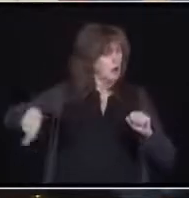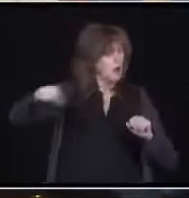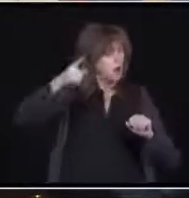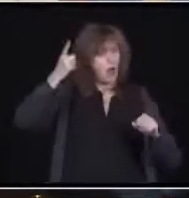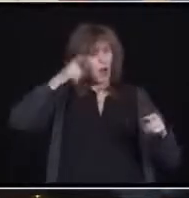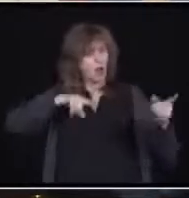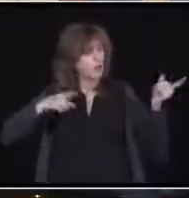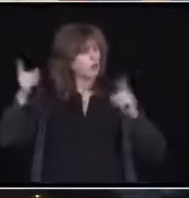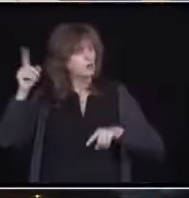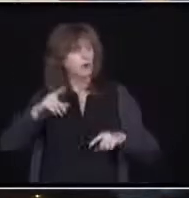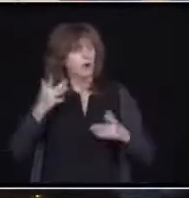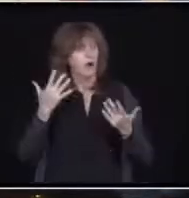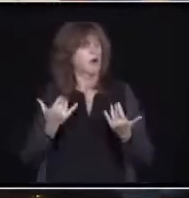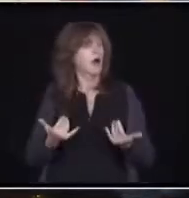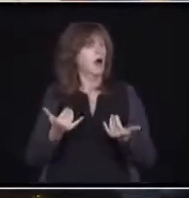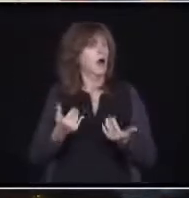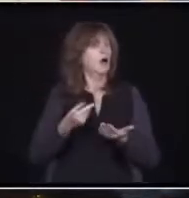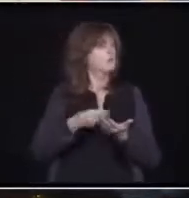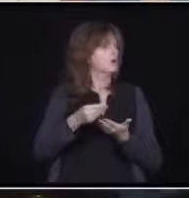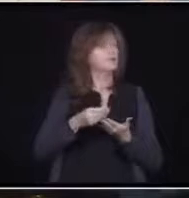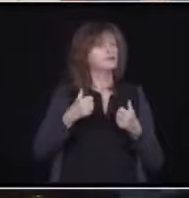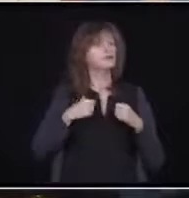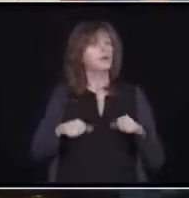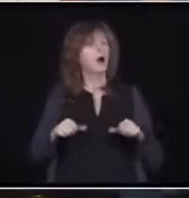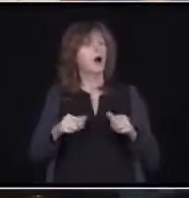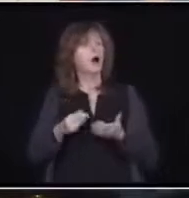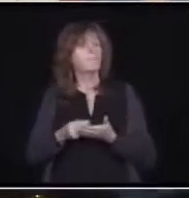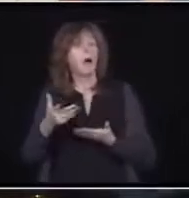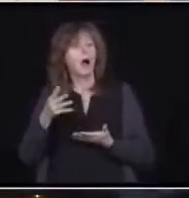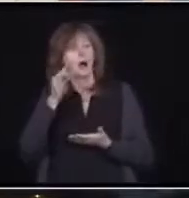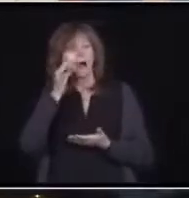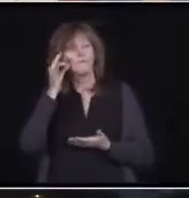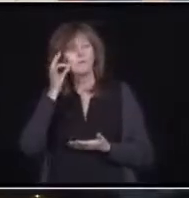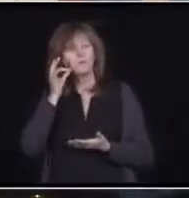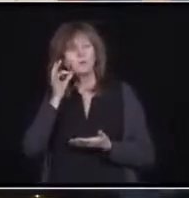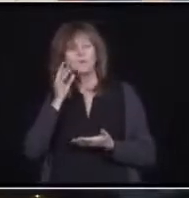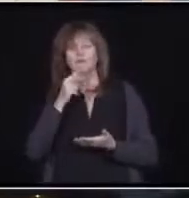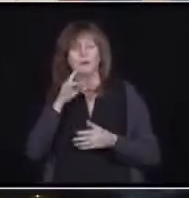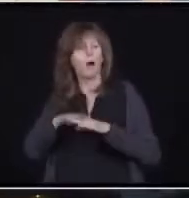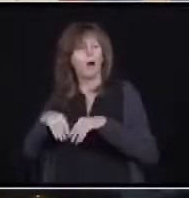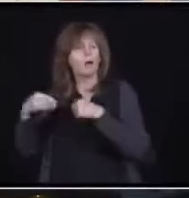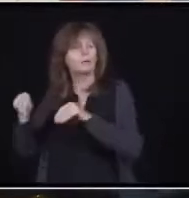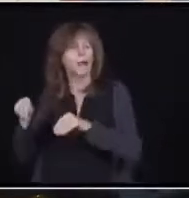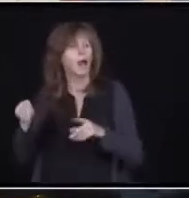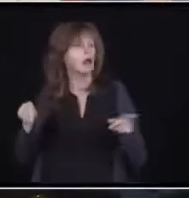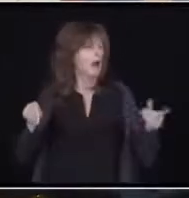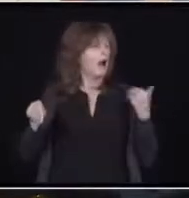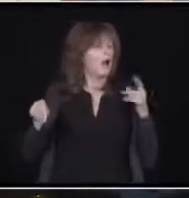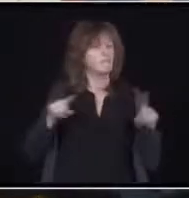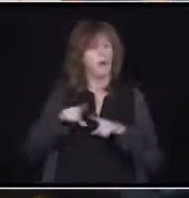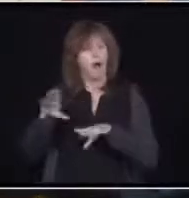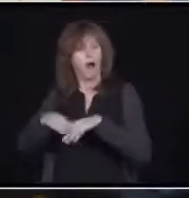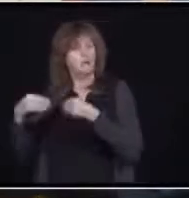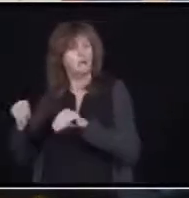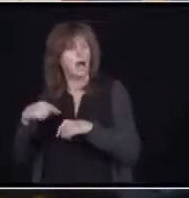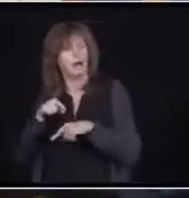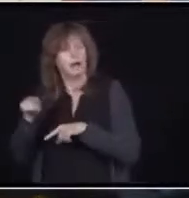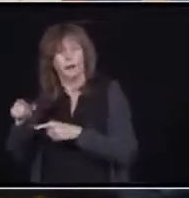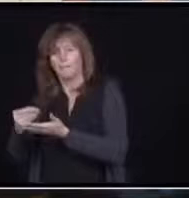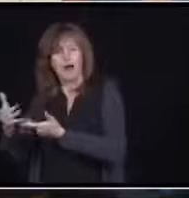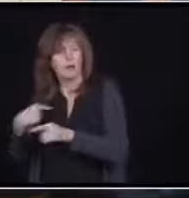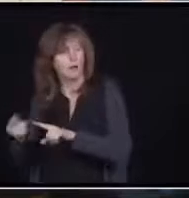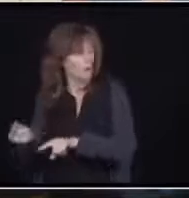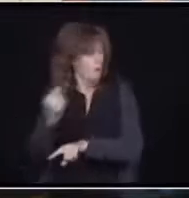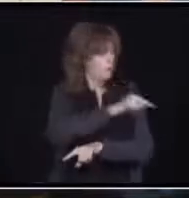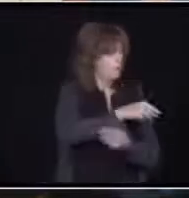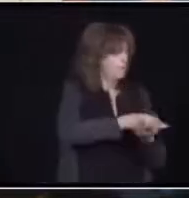store to store chasing deals on produce or meat or what have you. And as the case numbers are modeled to reach 1,000